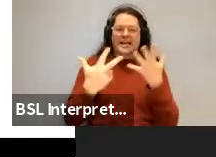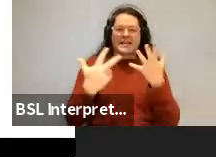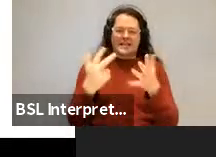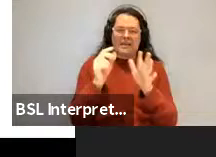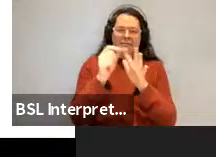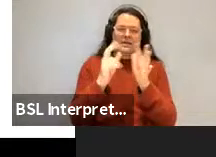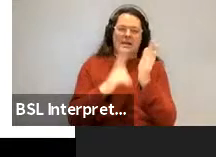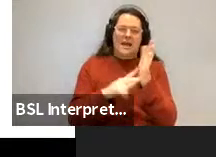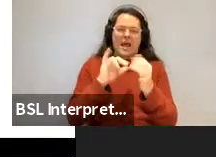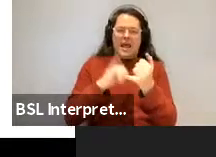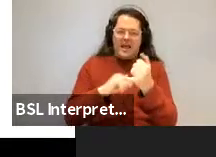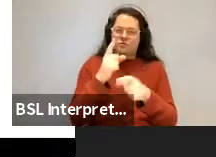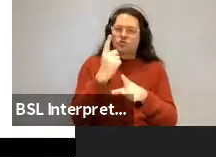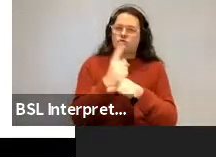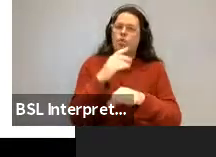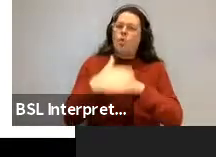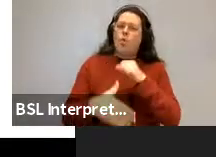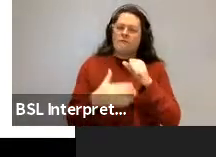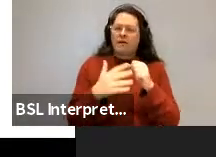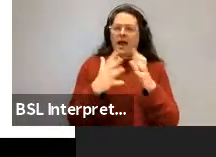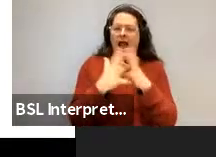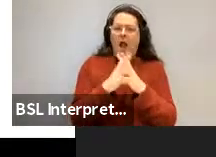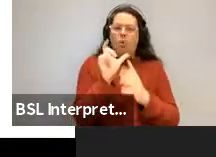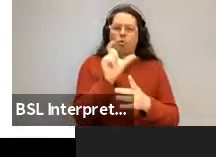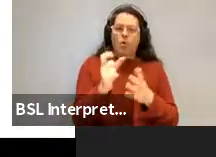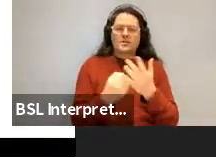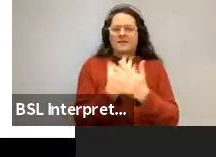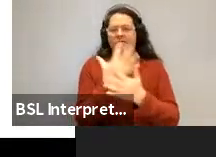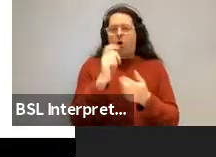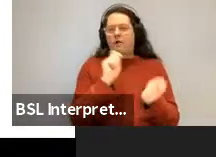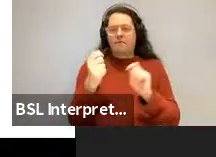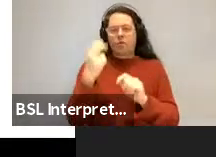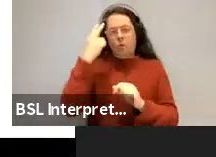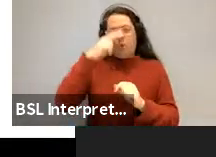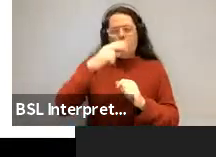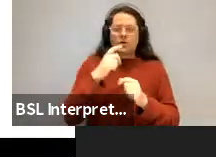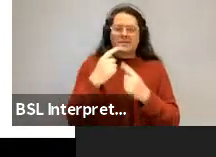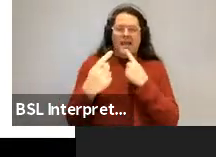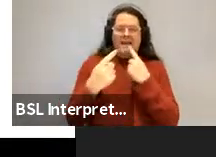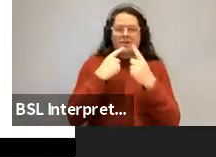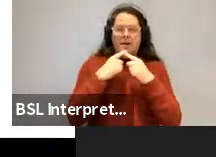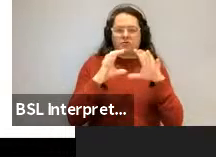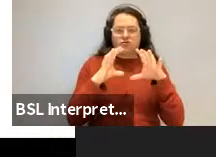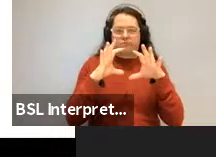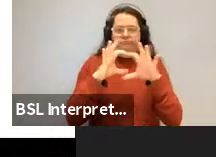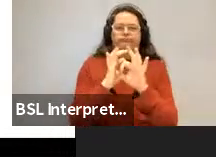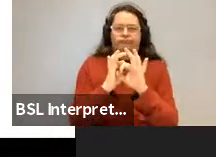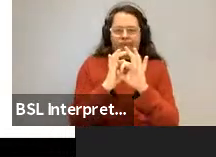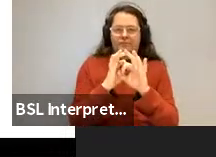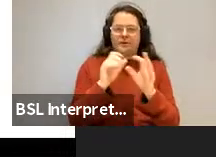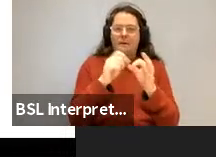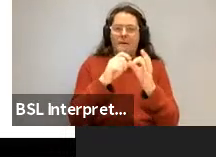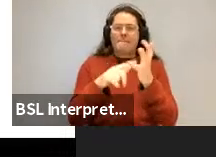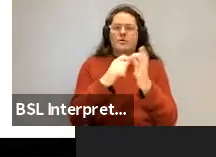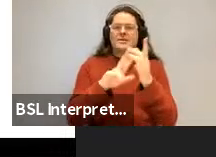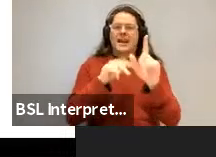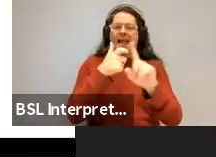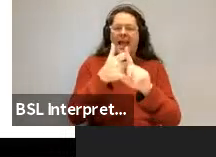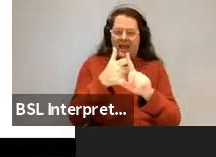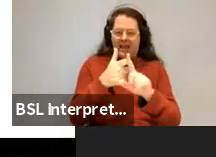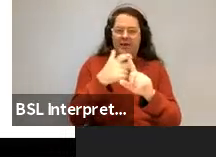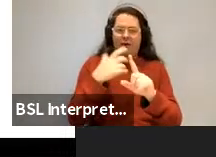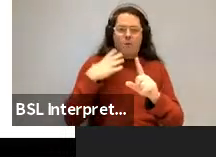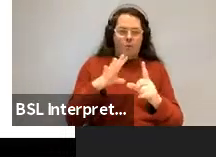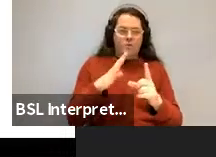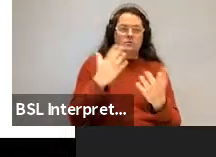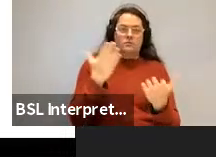distortion framework for word evolution, which is called the information bottleneck hypothesis, which is a trade-off in accuracy in getting your message across with the complexity of the